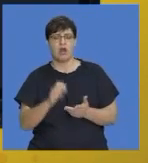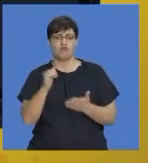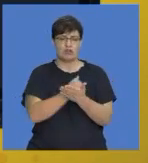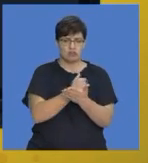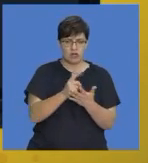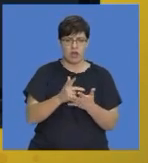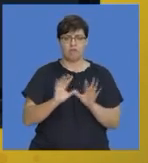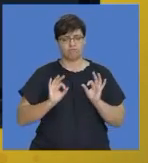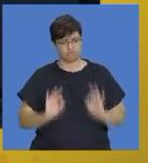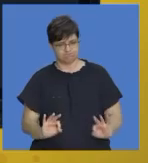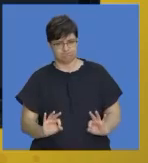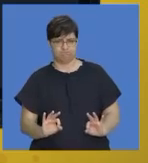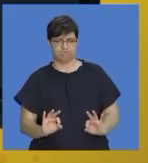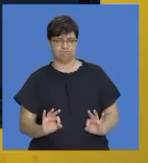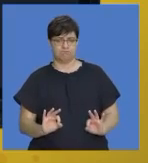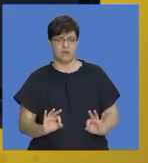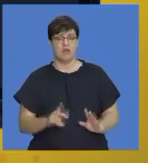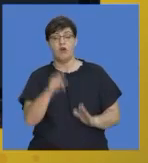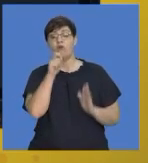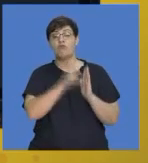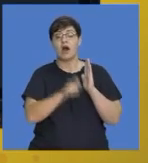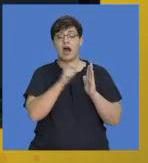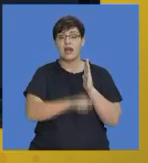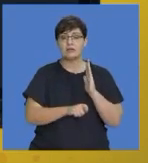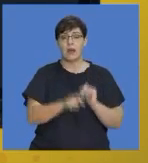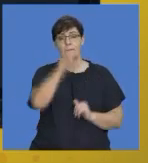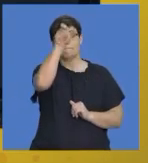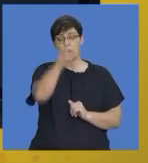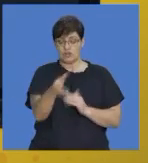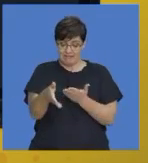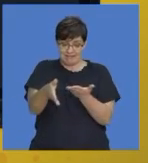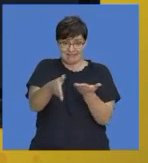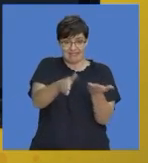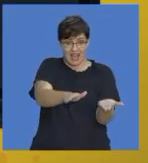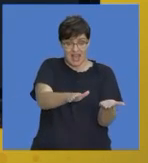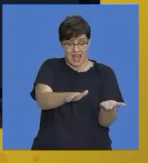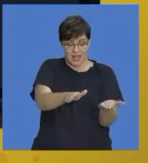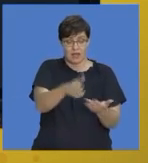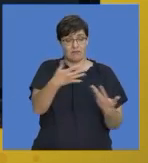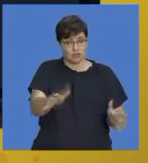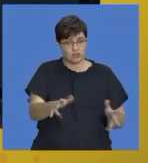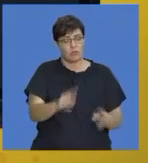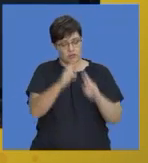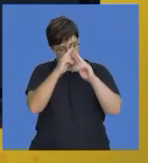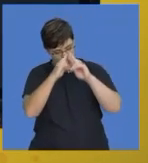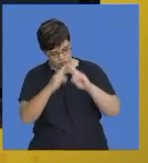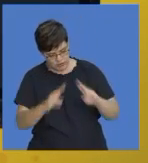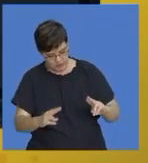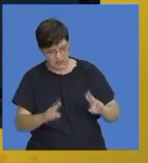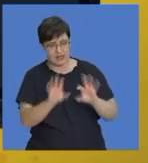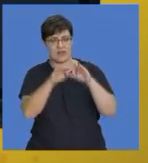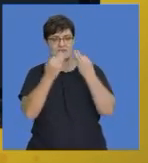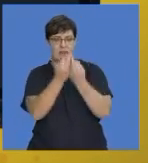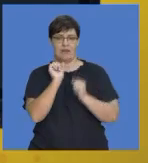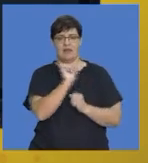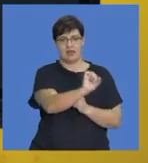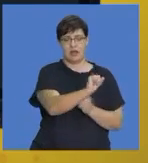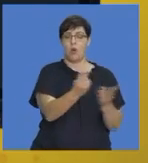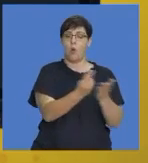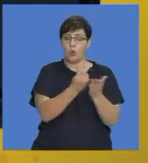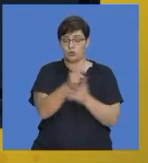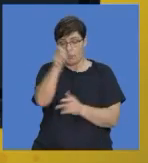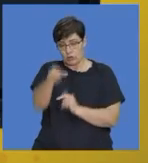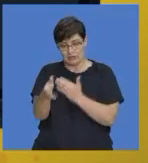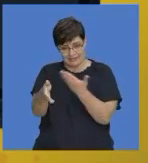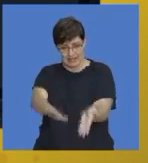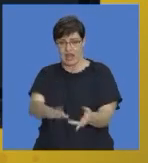It's very important that when we are writing about a deceased individual, that we are respectful to the family and the deceased